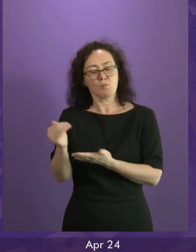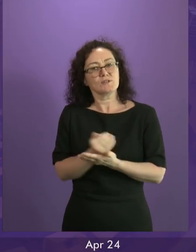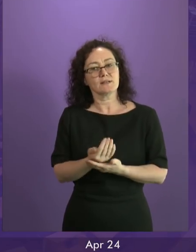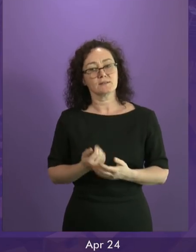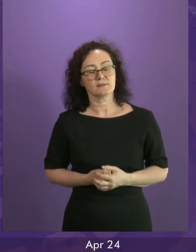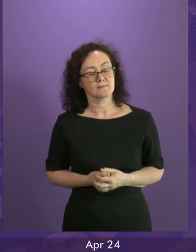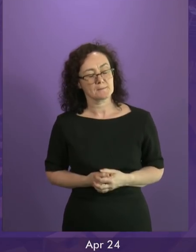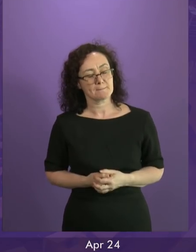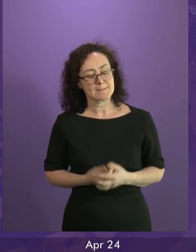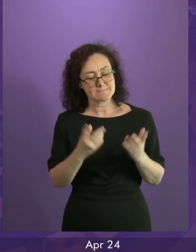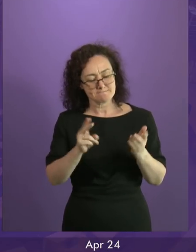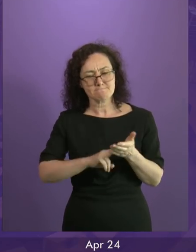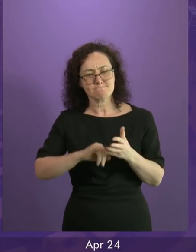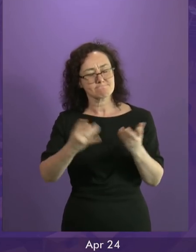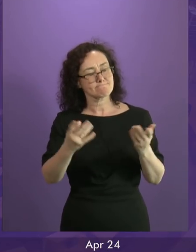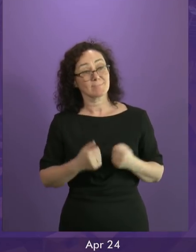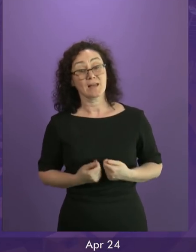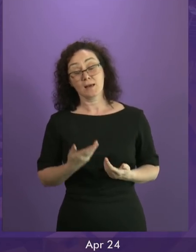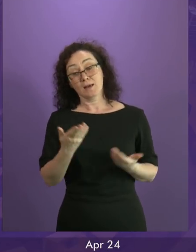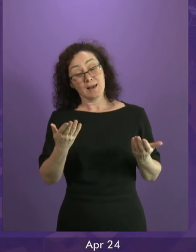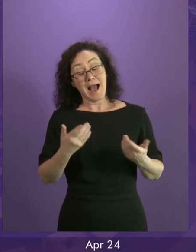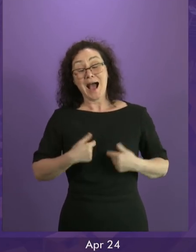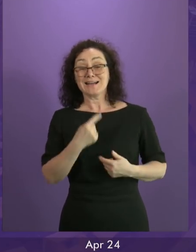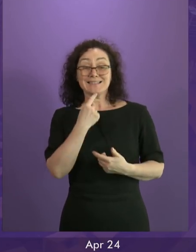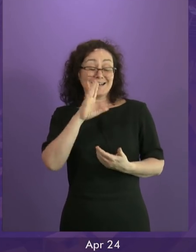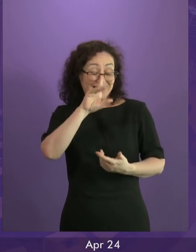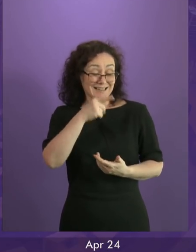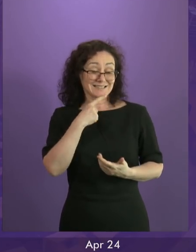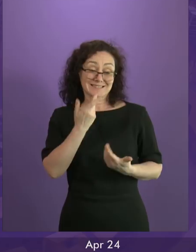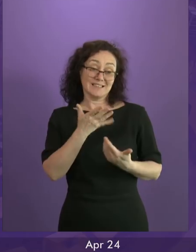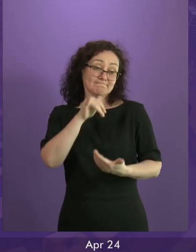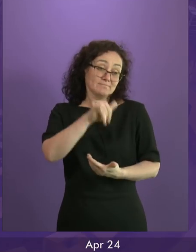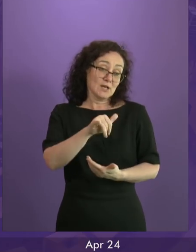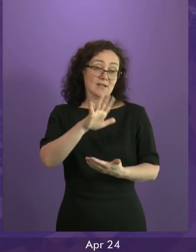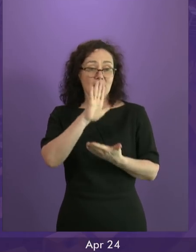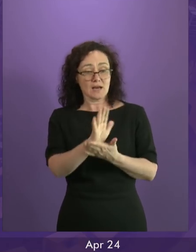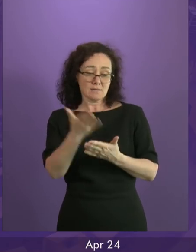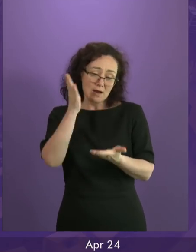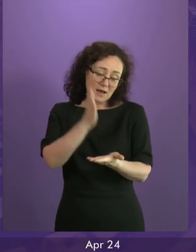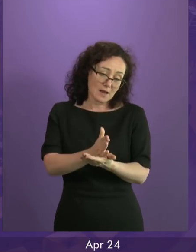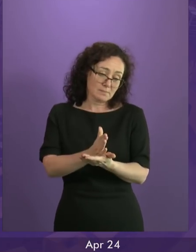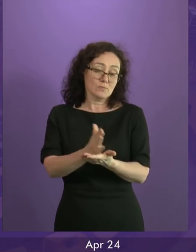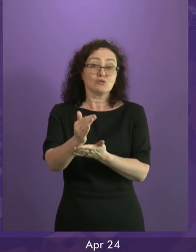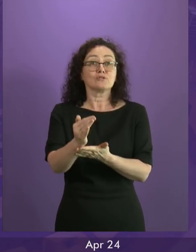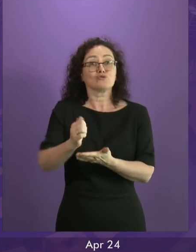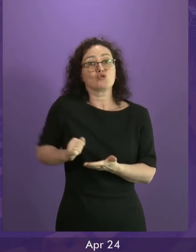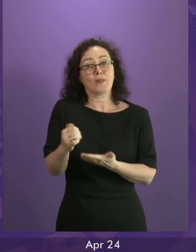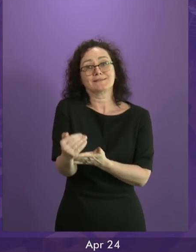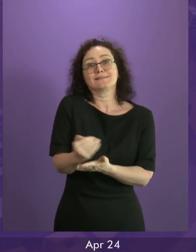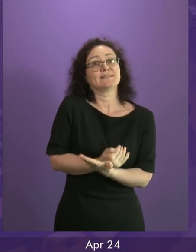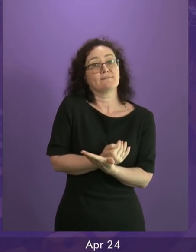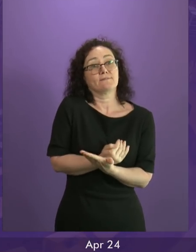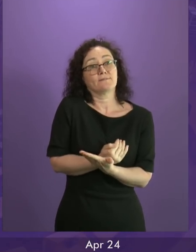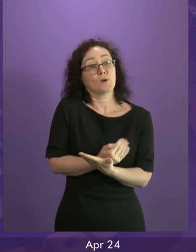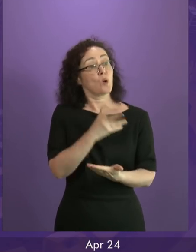say. You can have talks with the UK Government and if the Welsh First Minister was standing here, I don't want to speak for him, but I'm pretty sure he and his predecessor would say the same